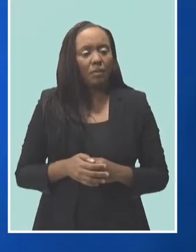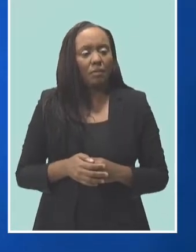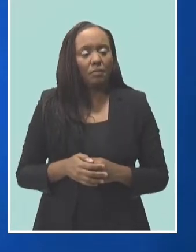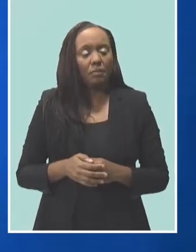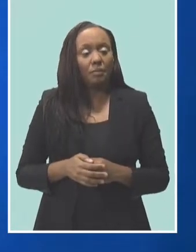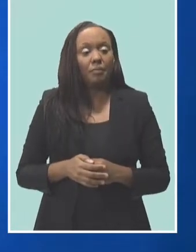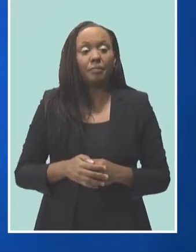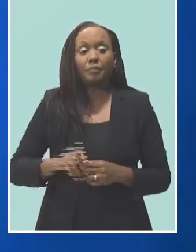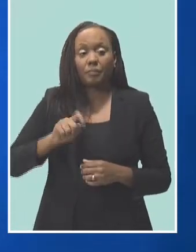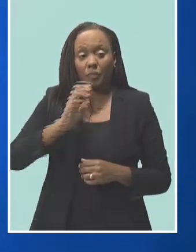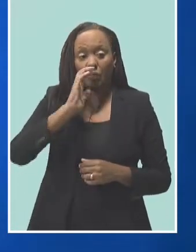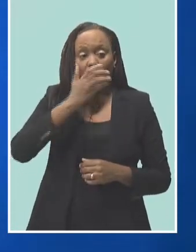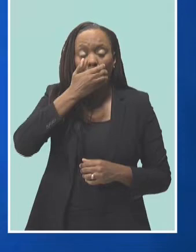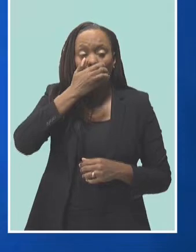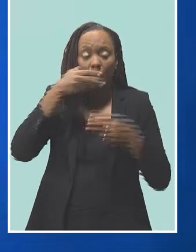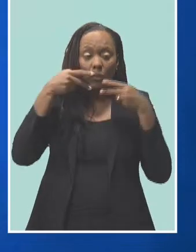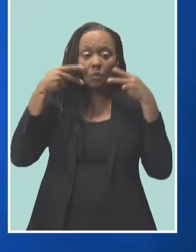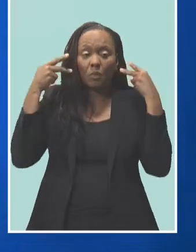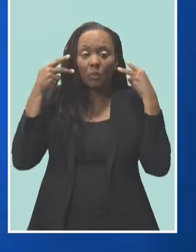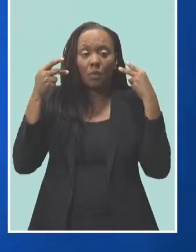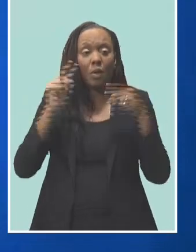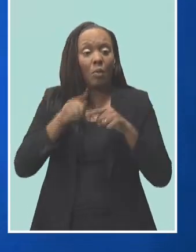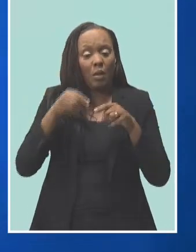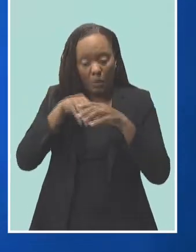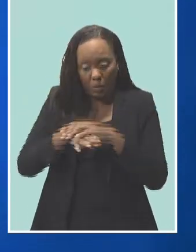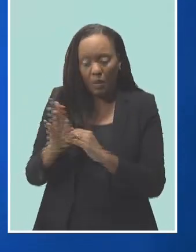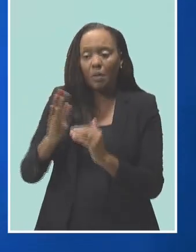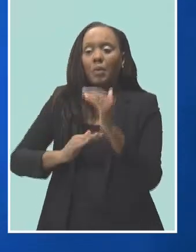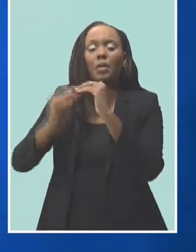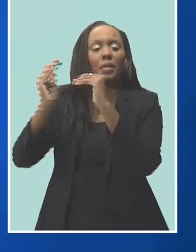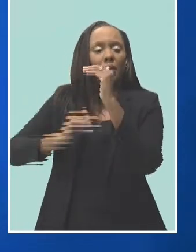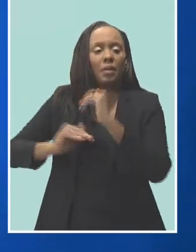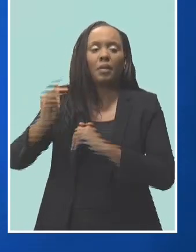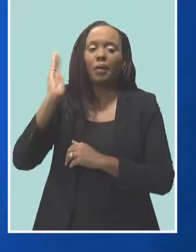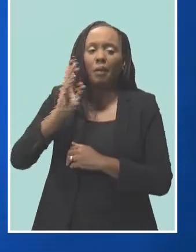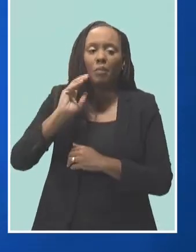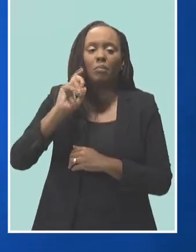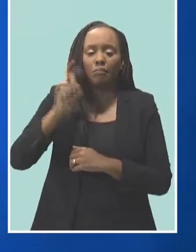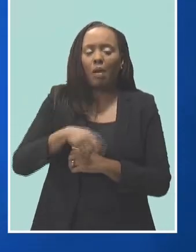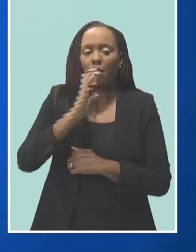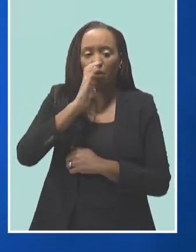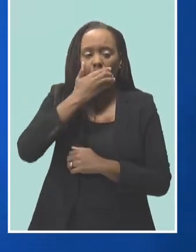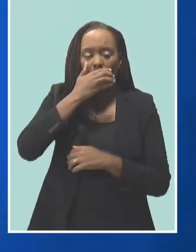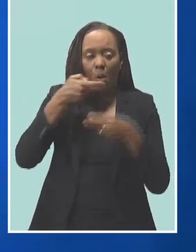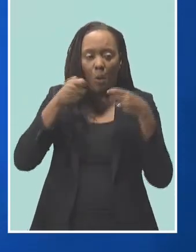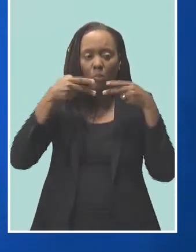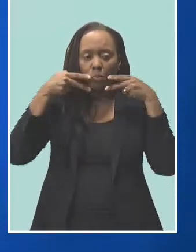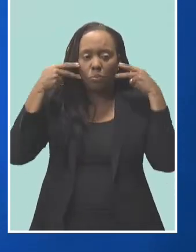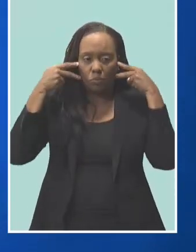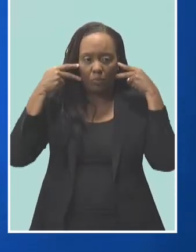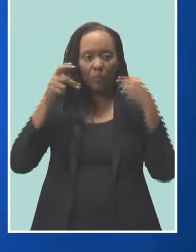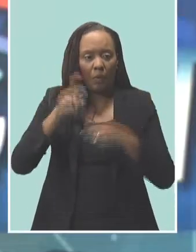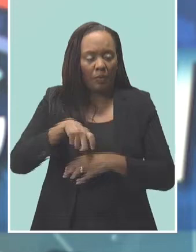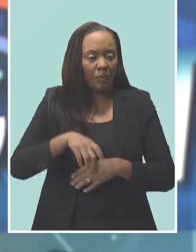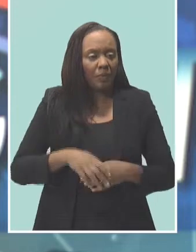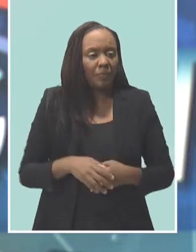general public coming into buildings, I think it's something that you will see most offices requiring that, most businesses requiring that.